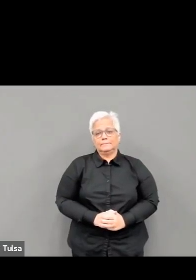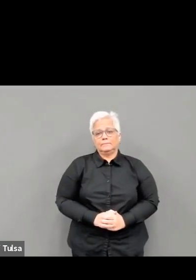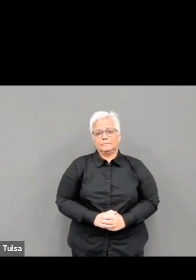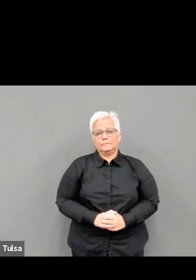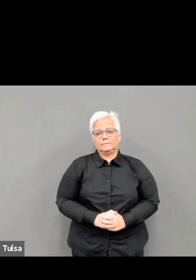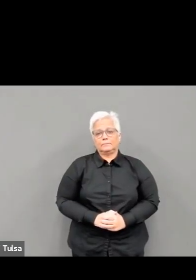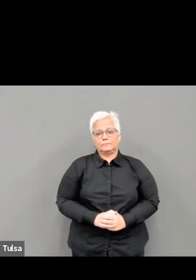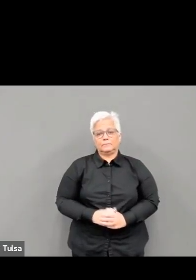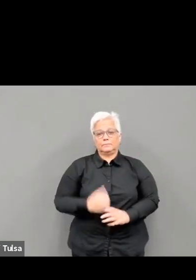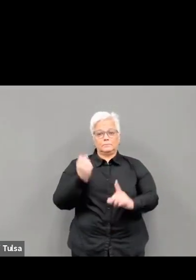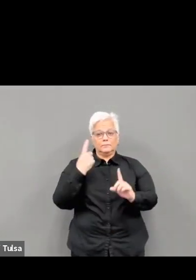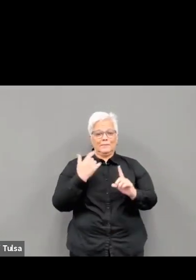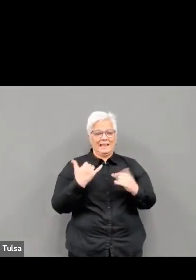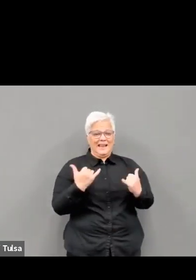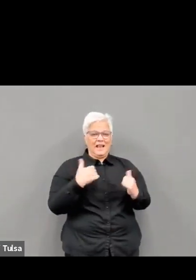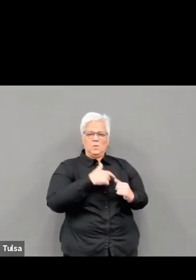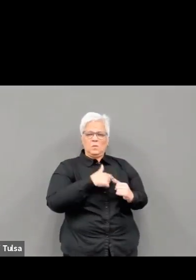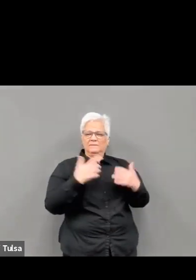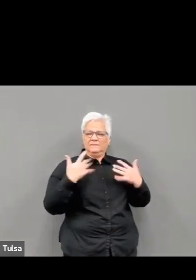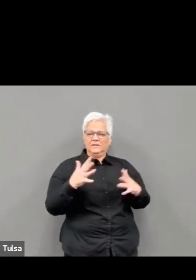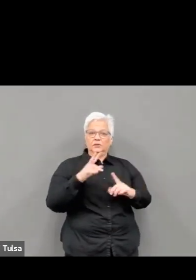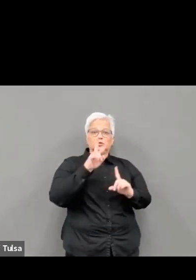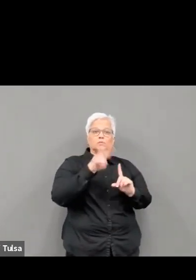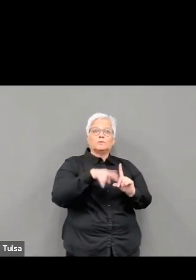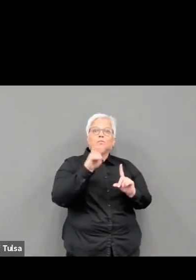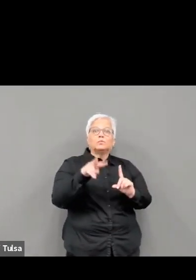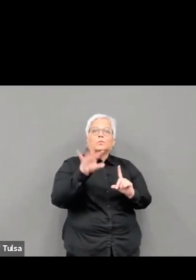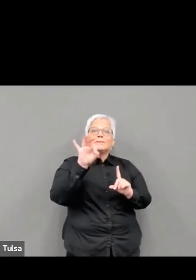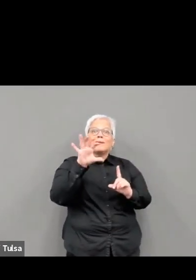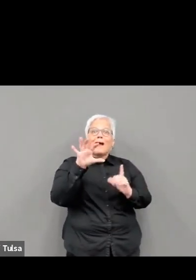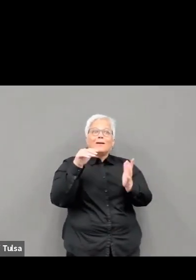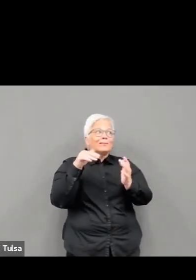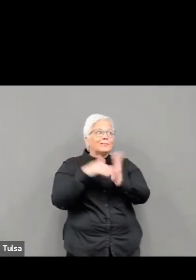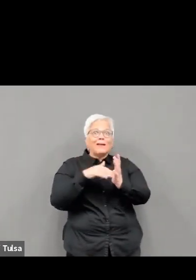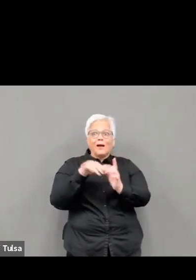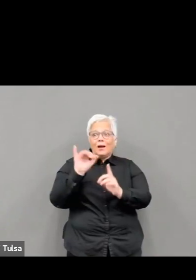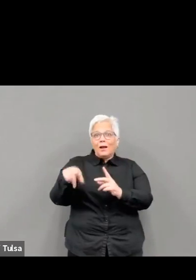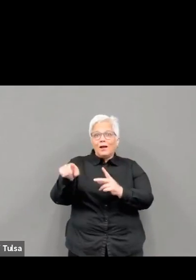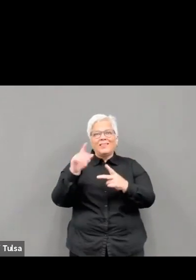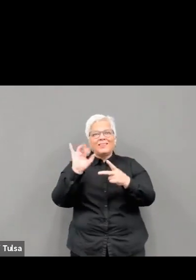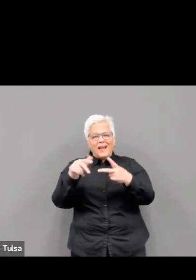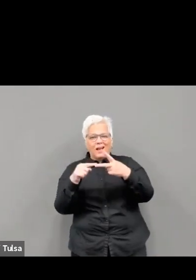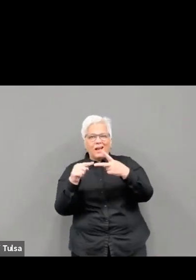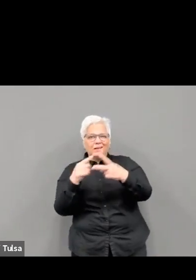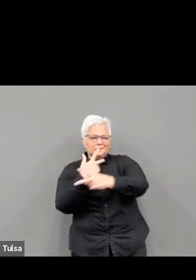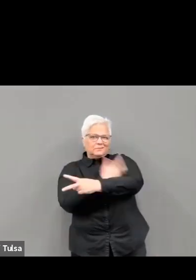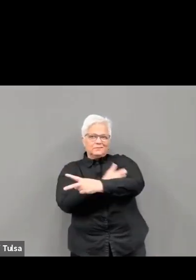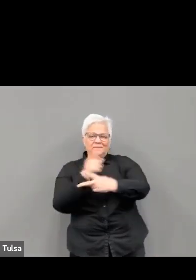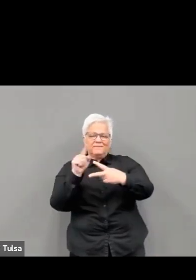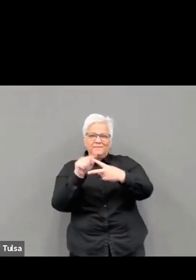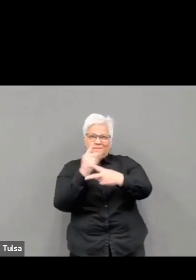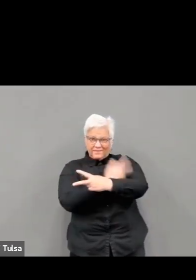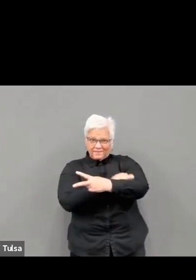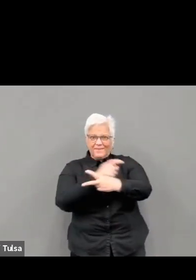documented in OSIS as of March 2nd. In Tulsa County, 58.8% of residents over the age of 65 have